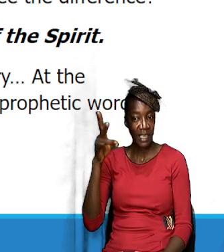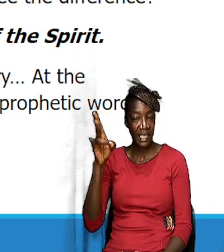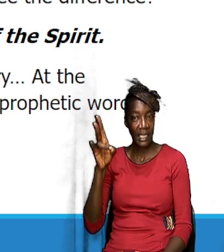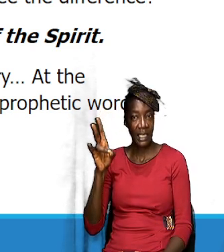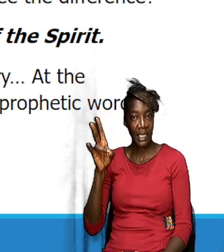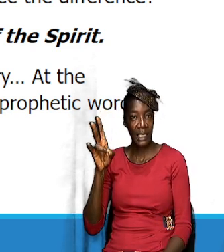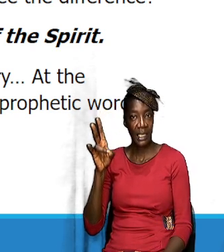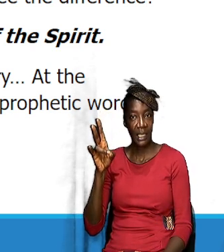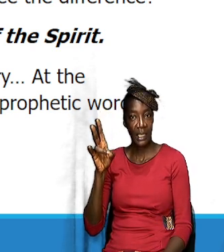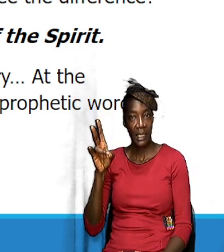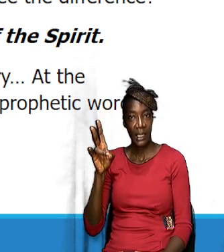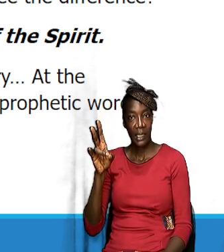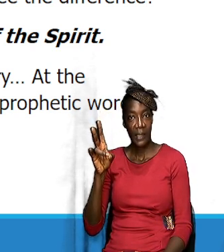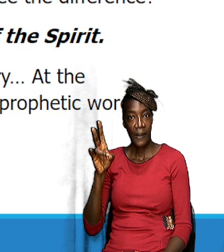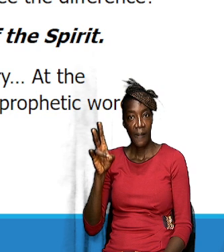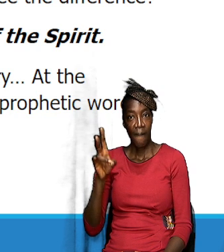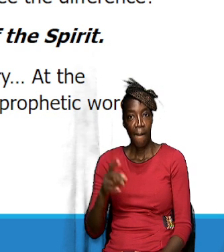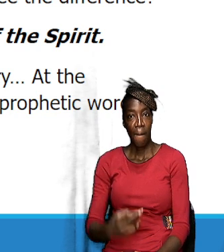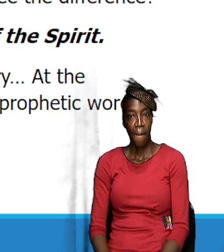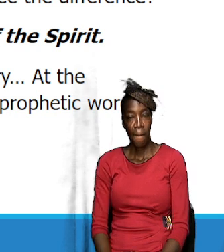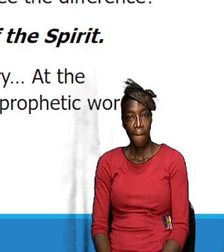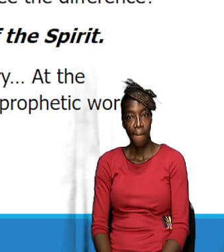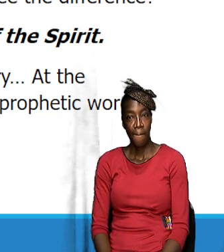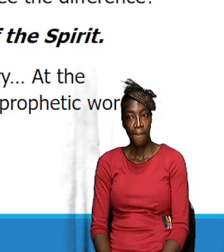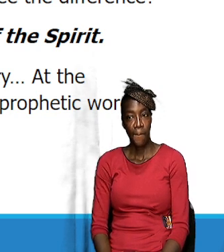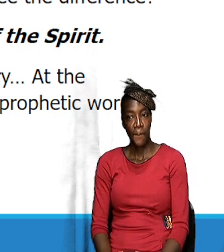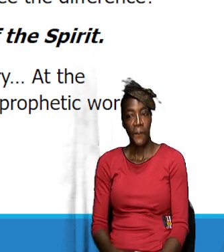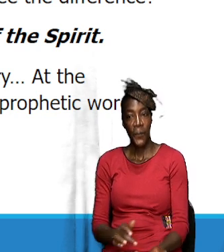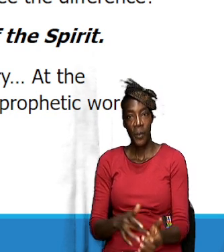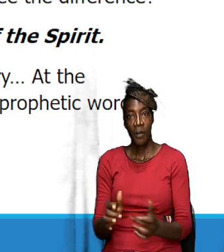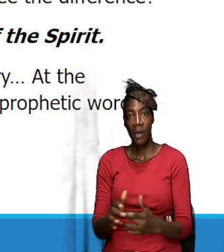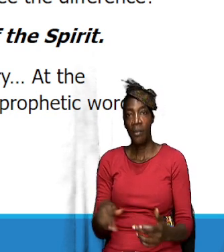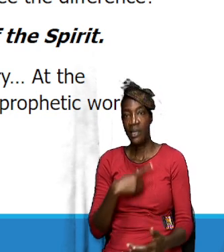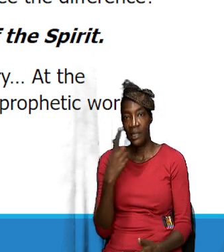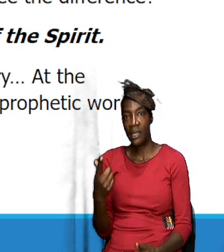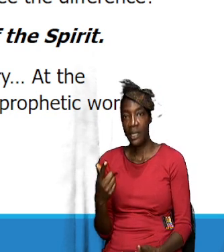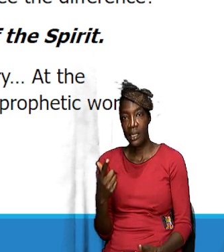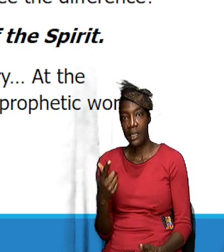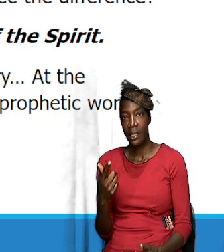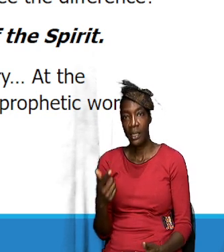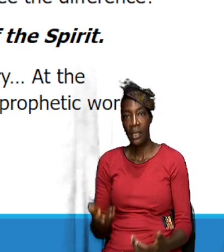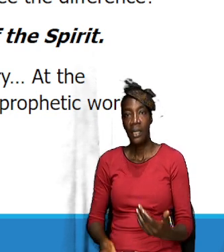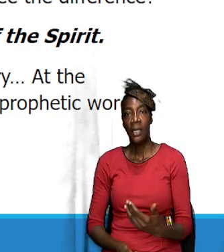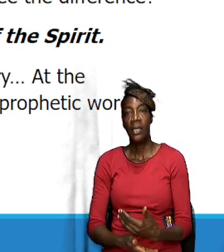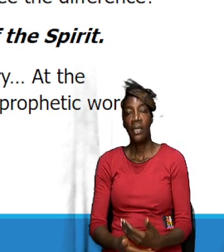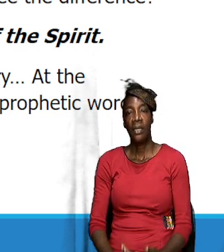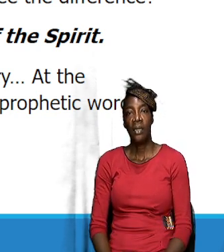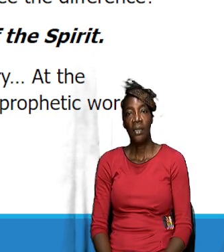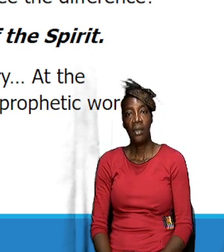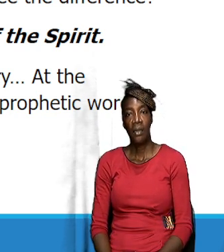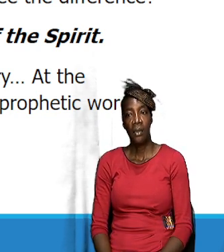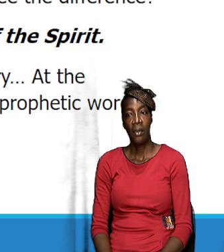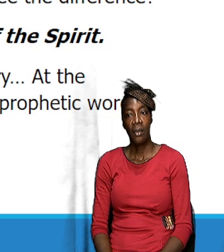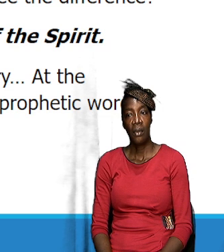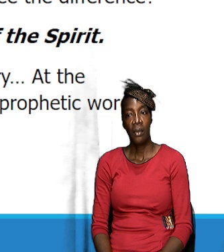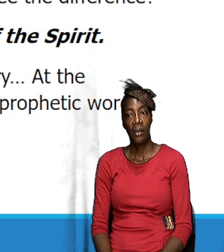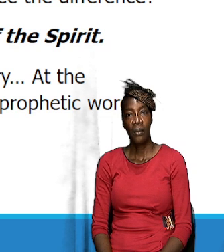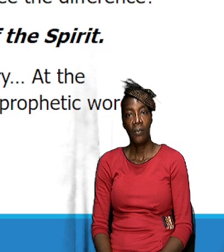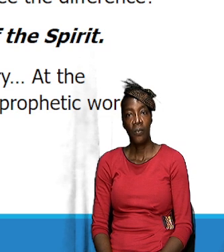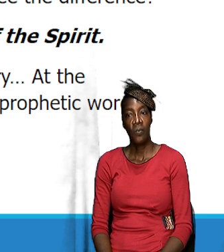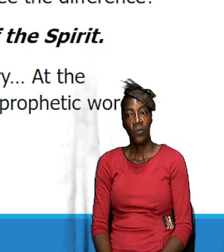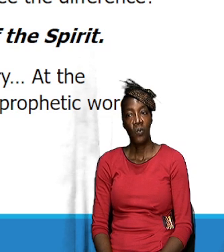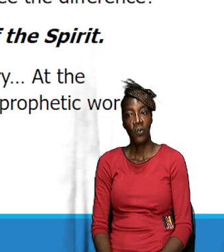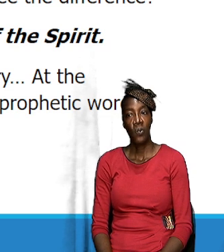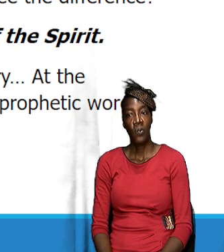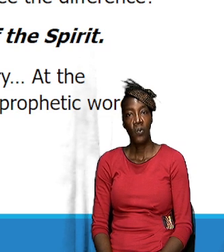Luke 4 1 verse 17. The Bible says, and there was, um, in fact, let us start at verse 16.